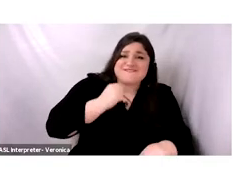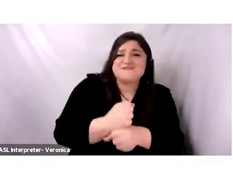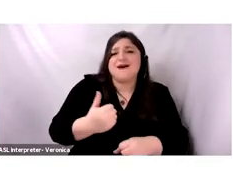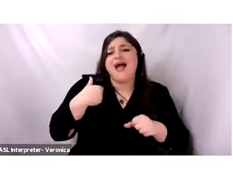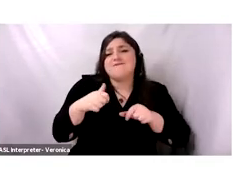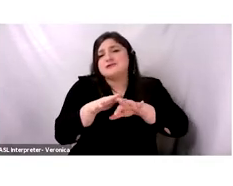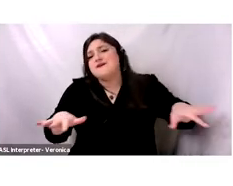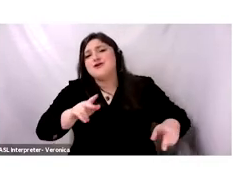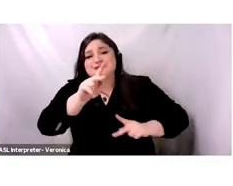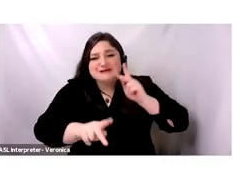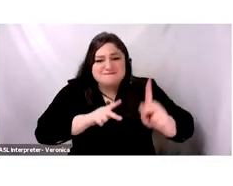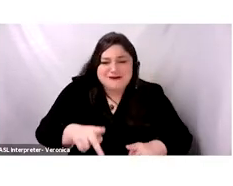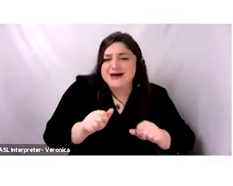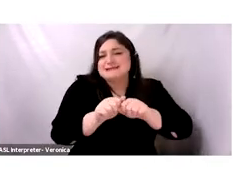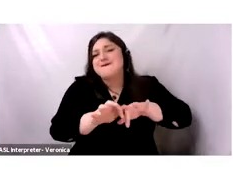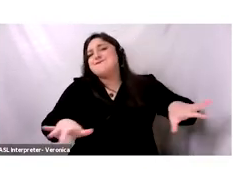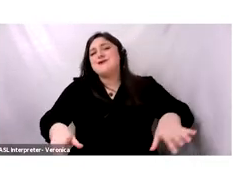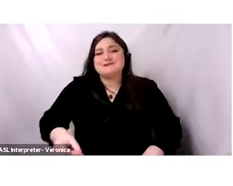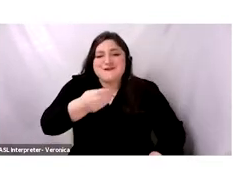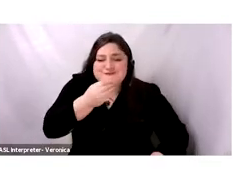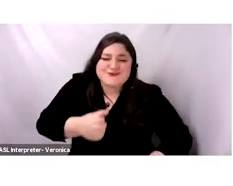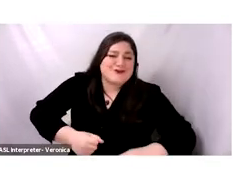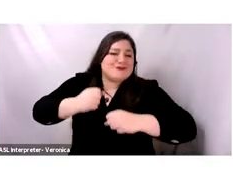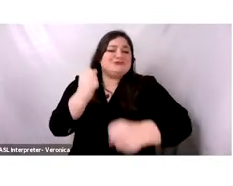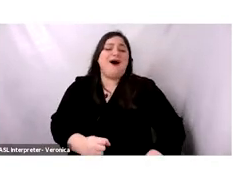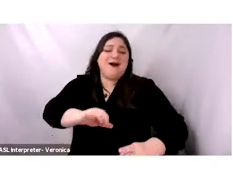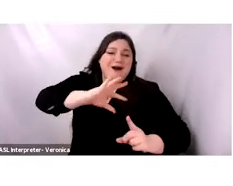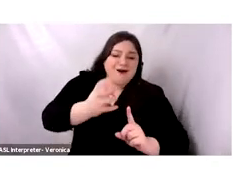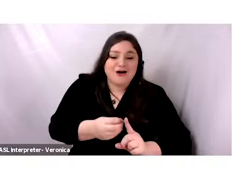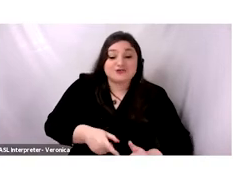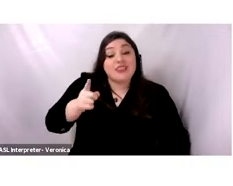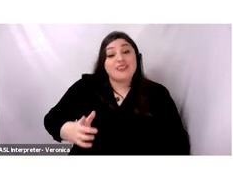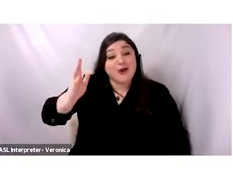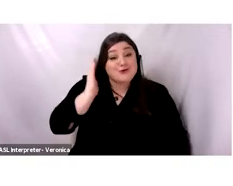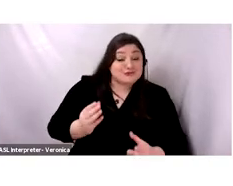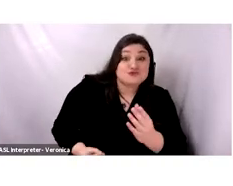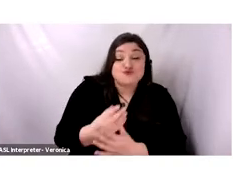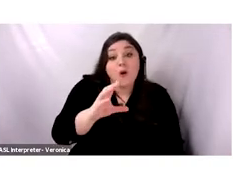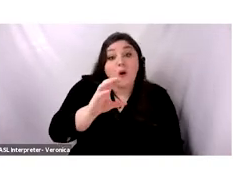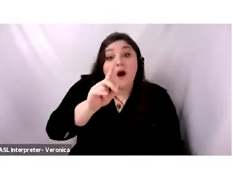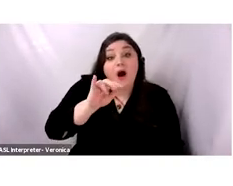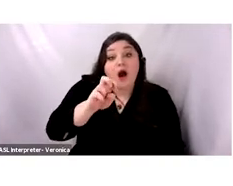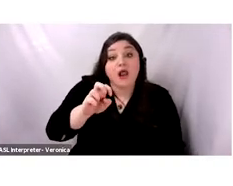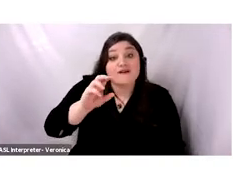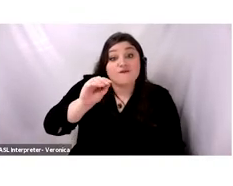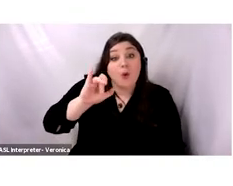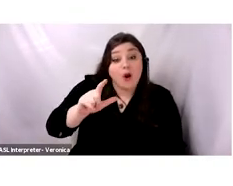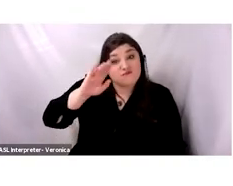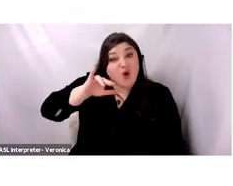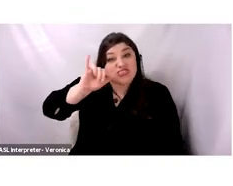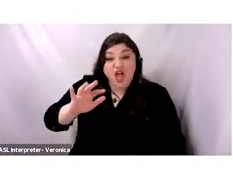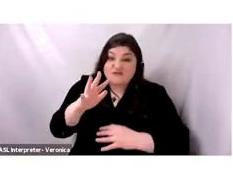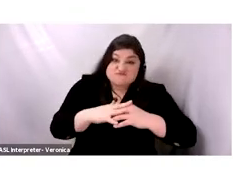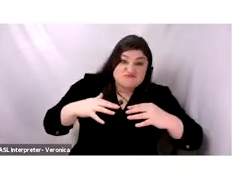that was famous for producing olive oil, the olive tree is indigenous to the Middle East, and it